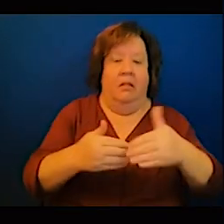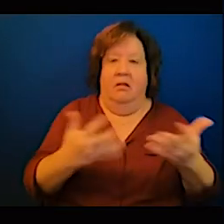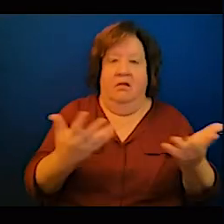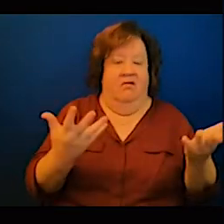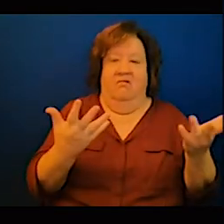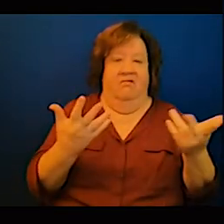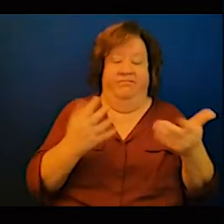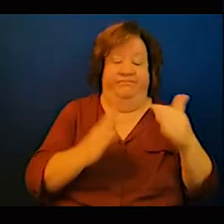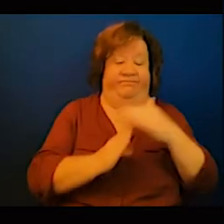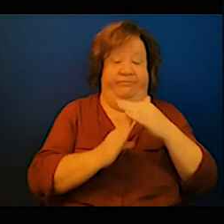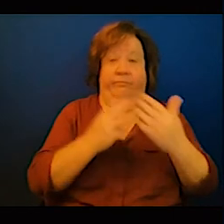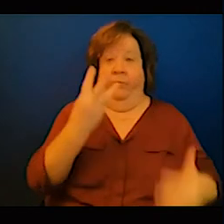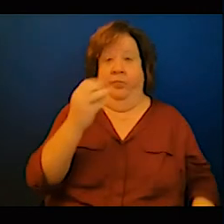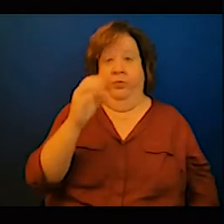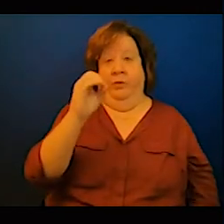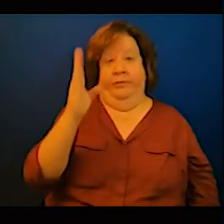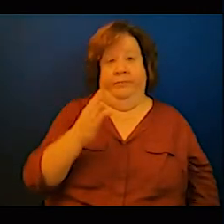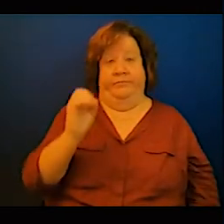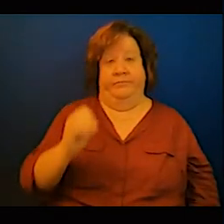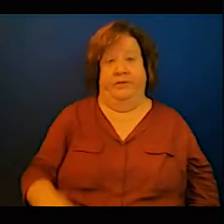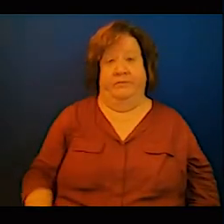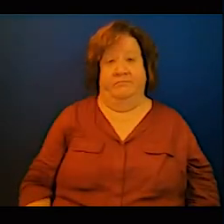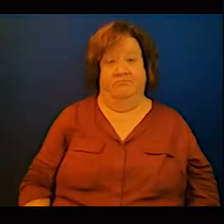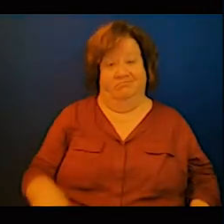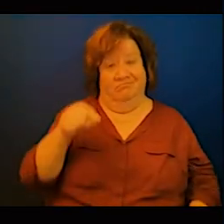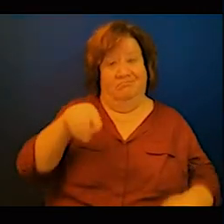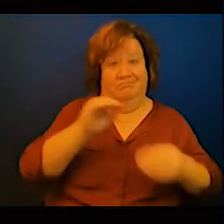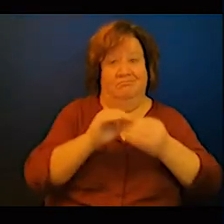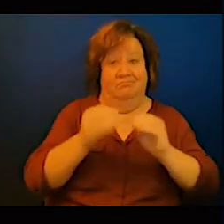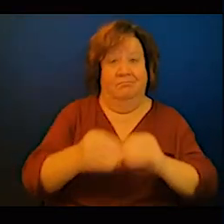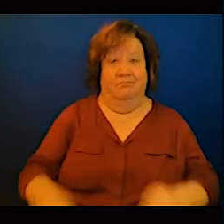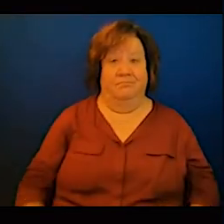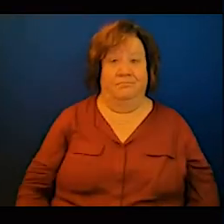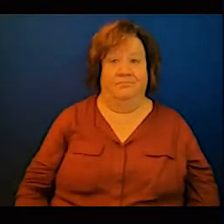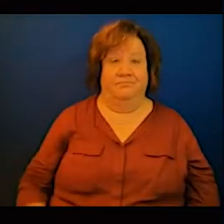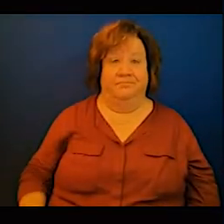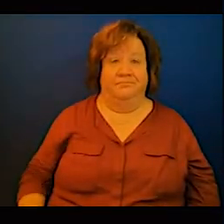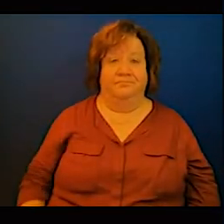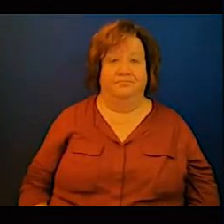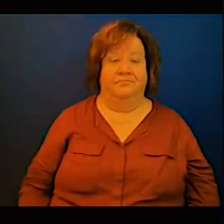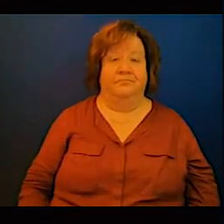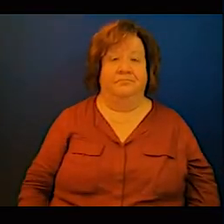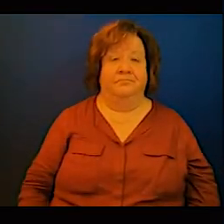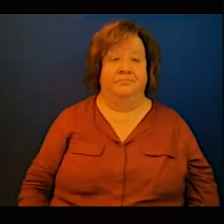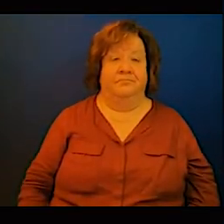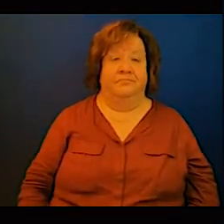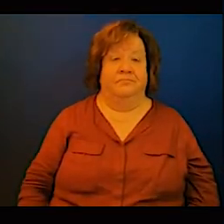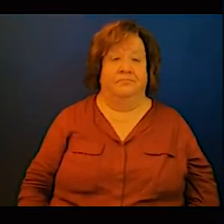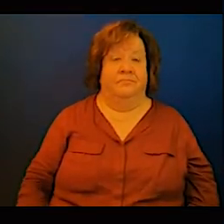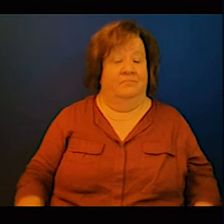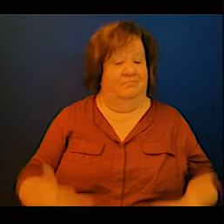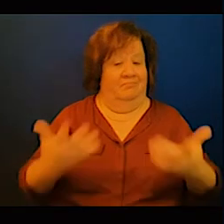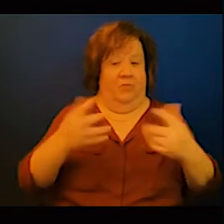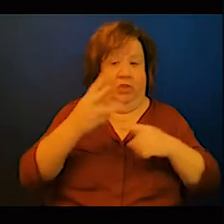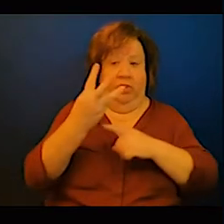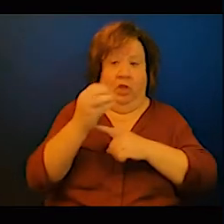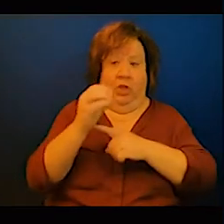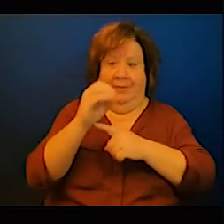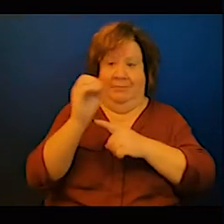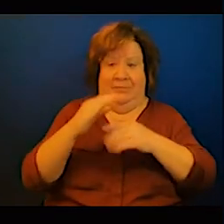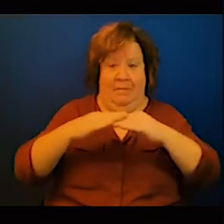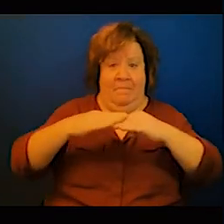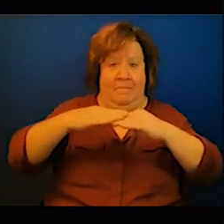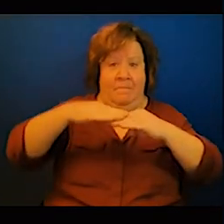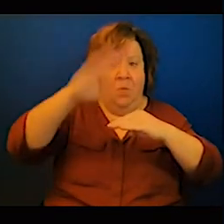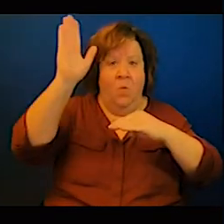is very difficult to go beyond 30% but even then 30% is almost good things the last issue that were raised